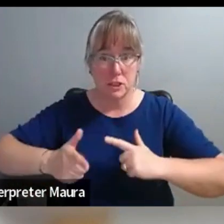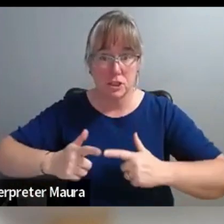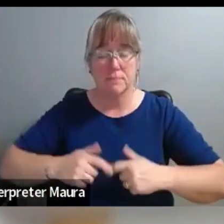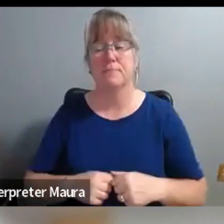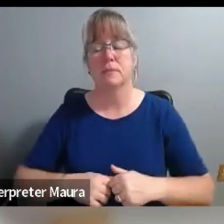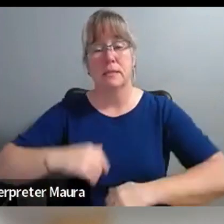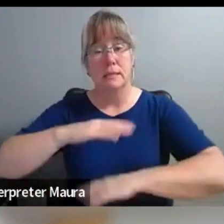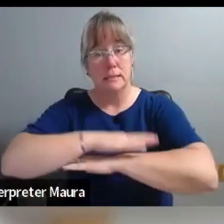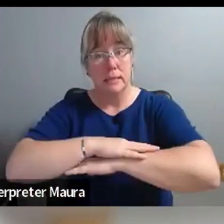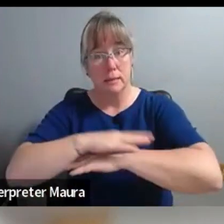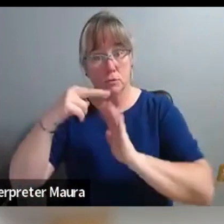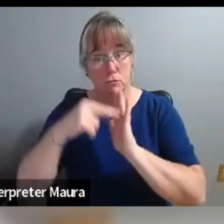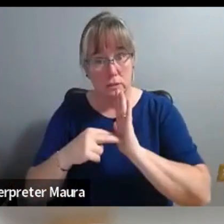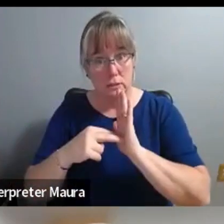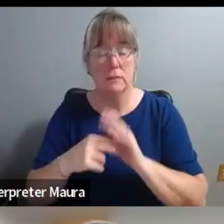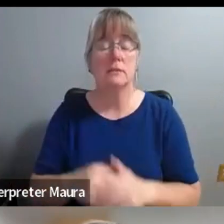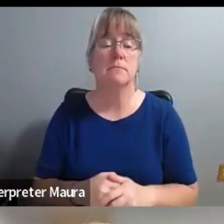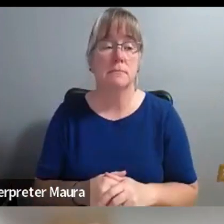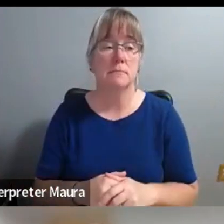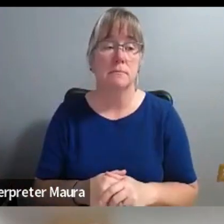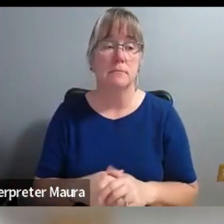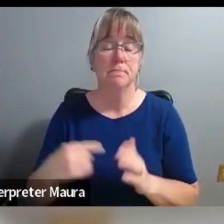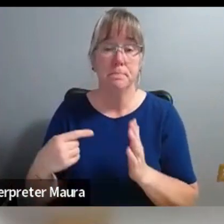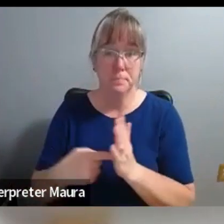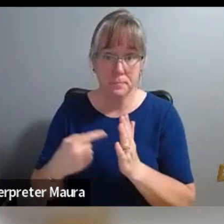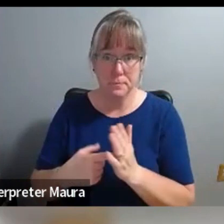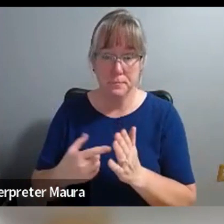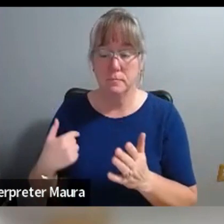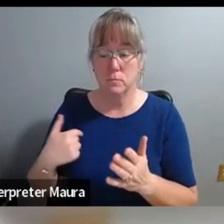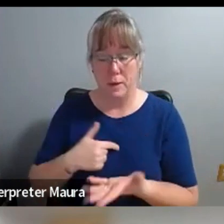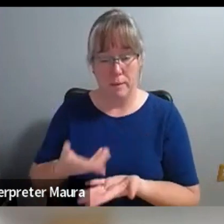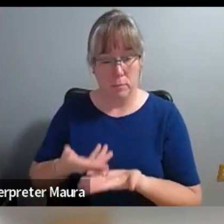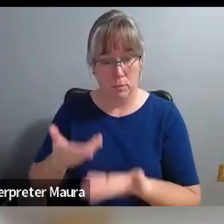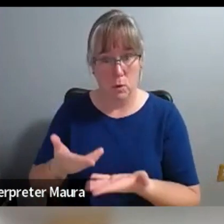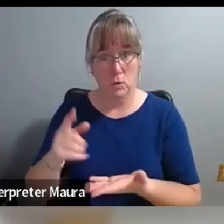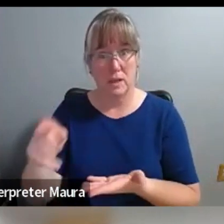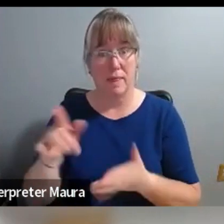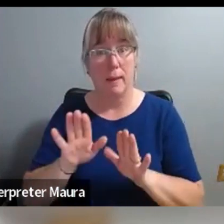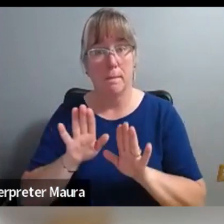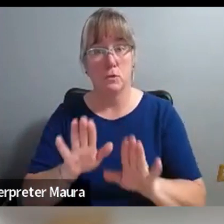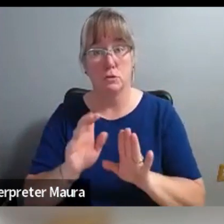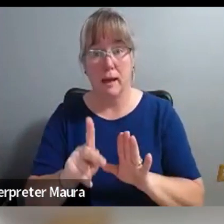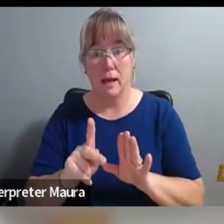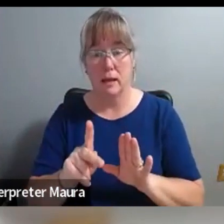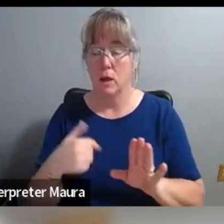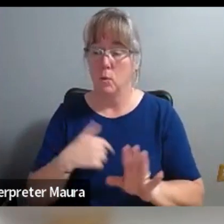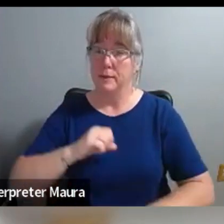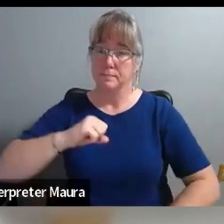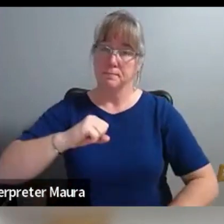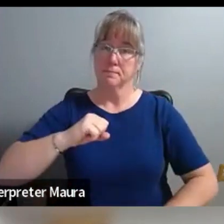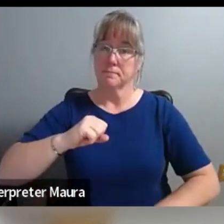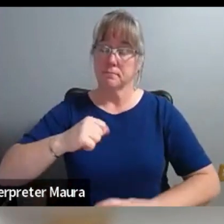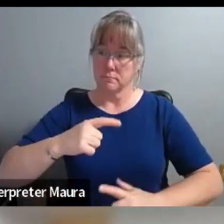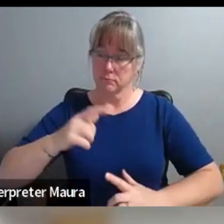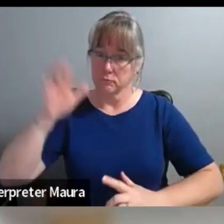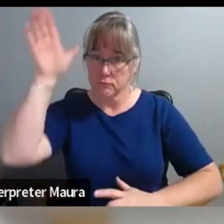And there were times where there was some pushback, but you know, all of the decisions that